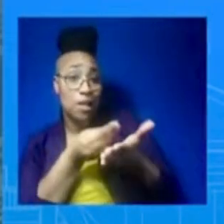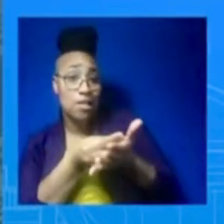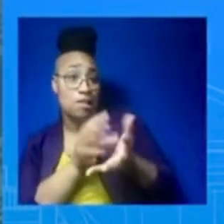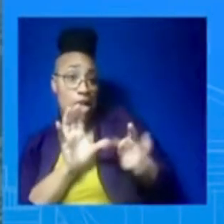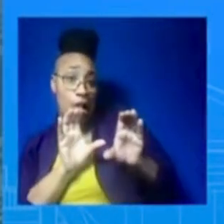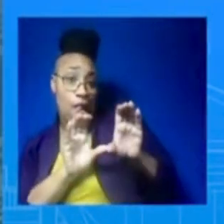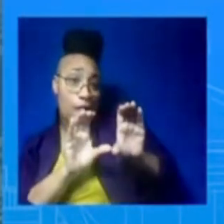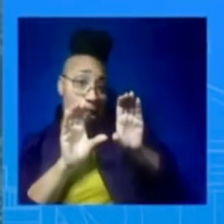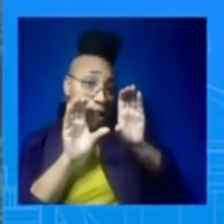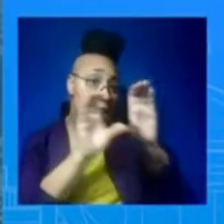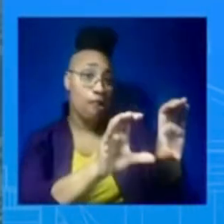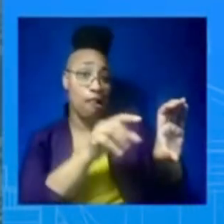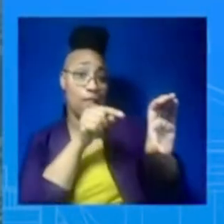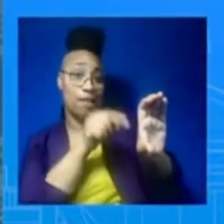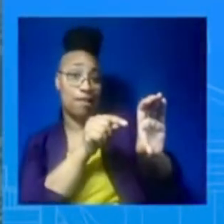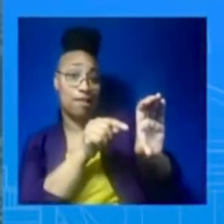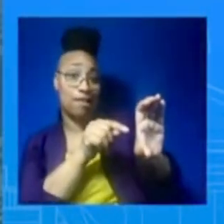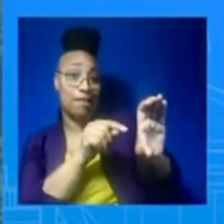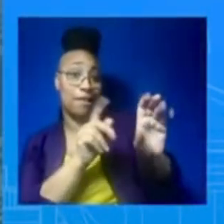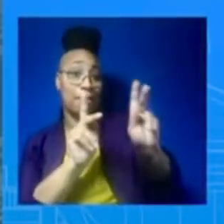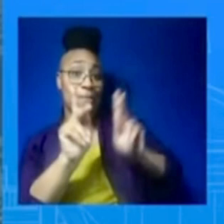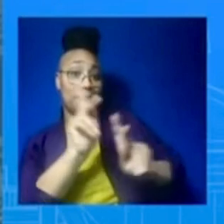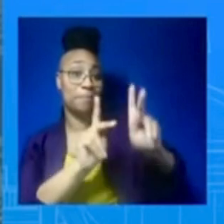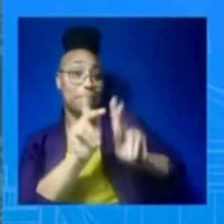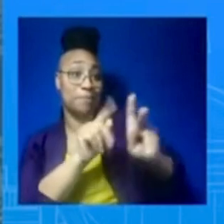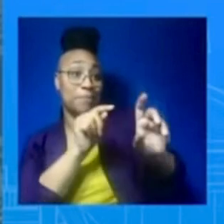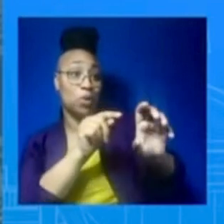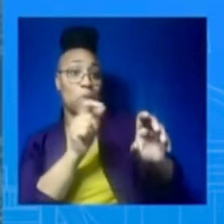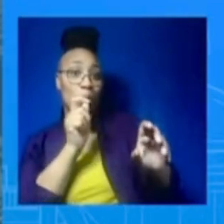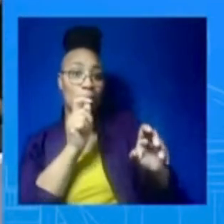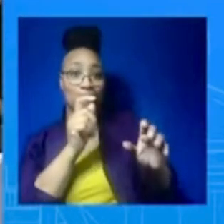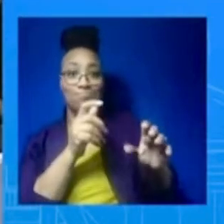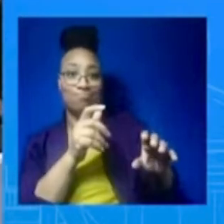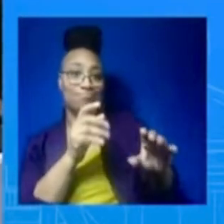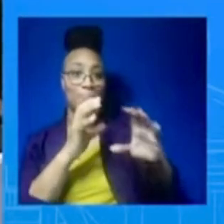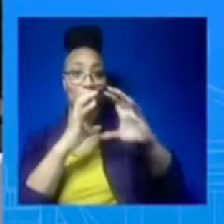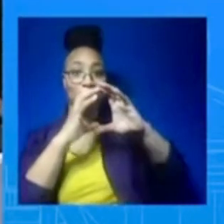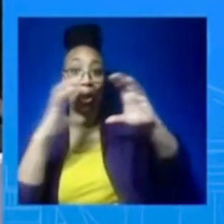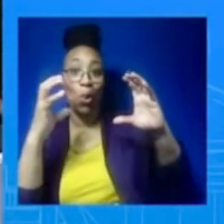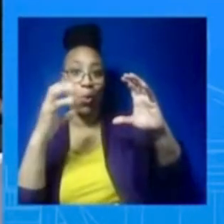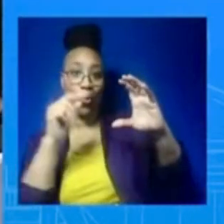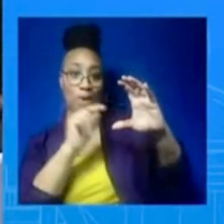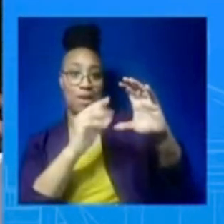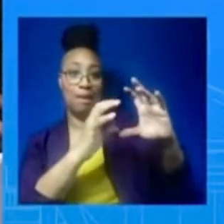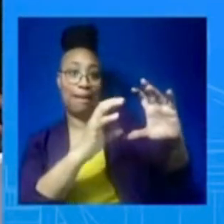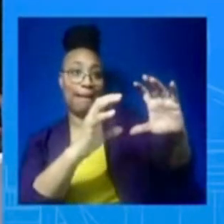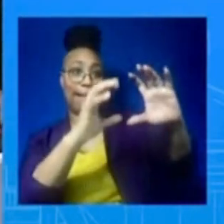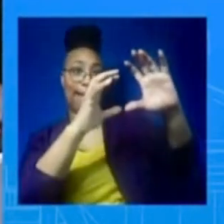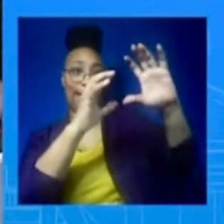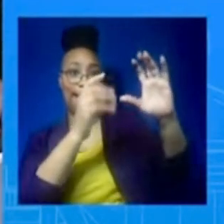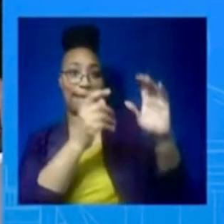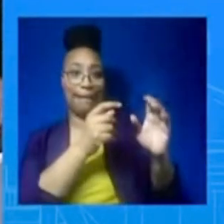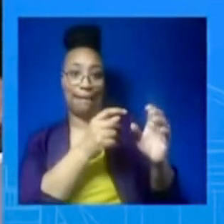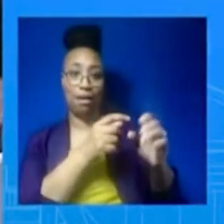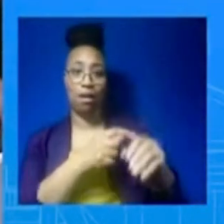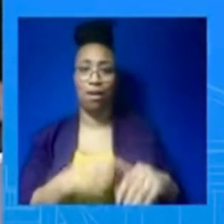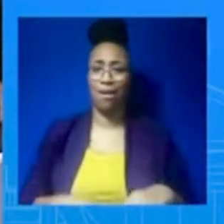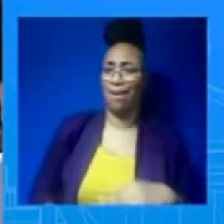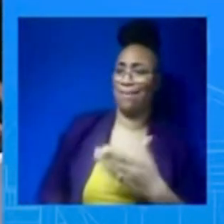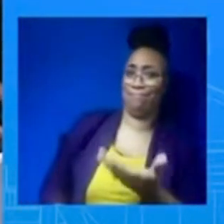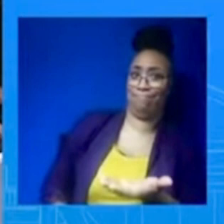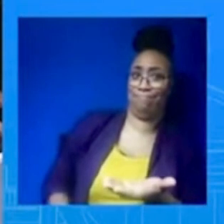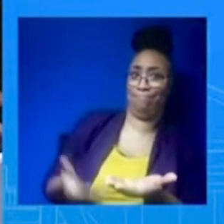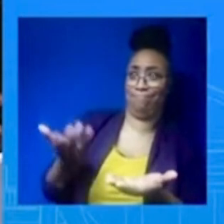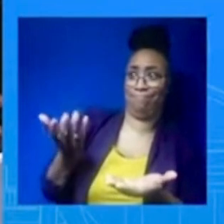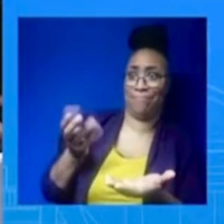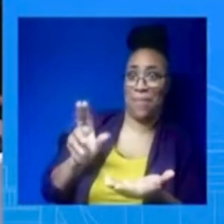honestly don't know what this is. More generally speaking, what can you tell Americans about what they should expect in the future, understanding that